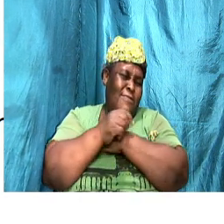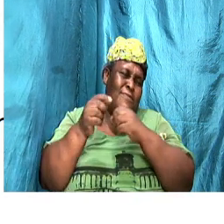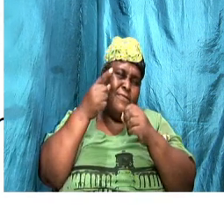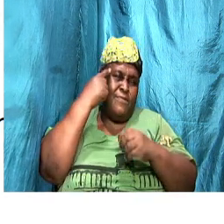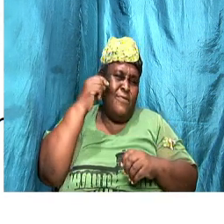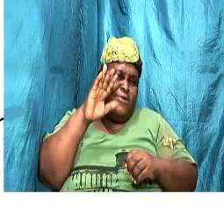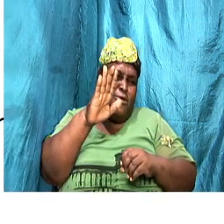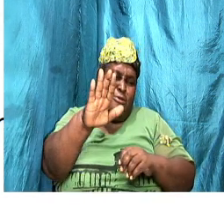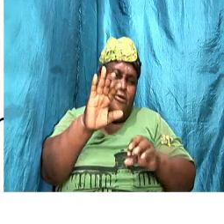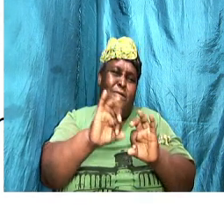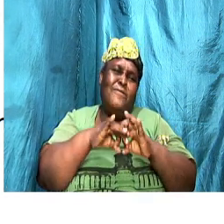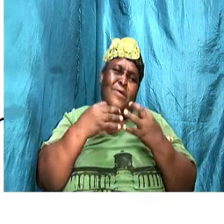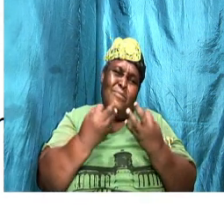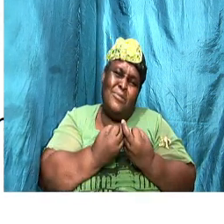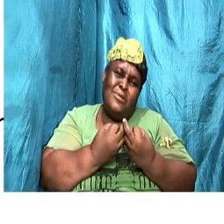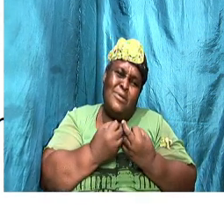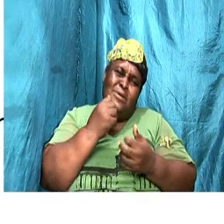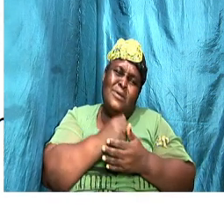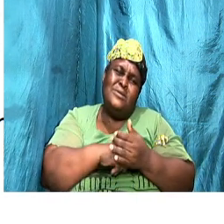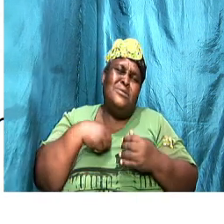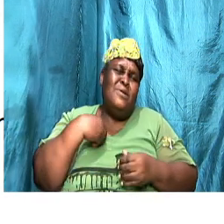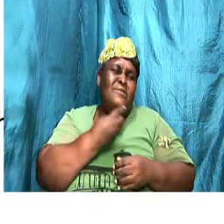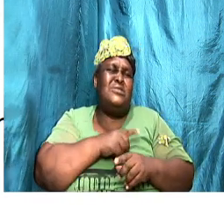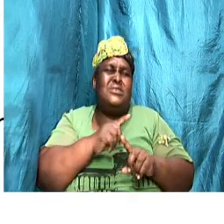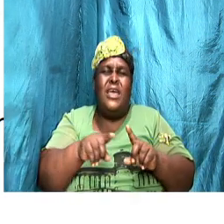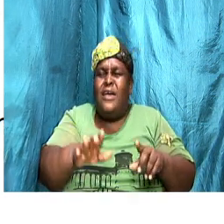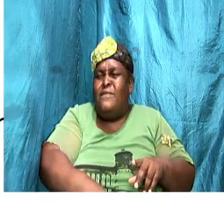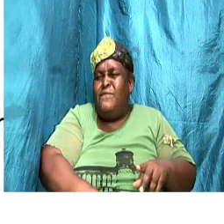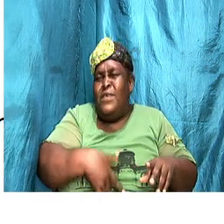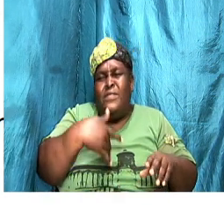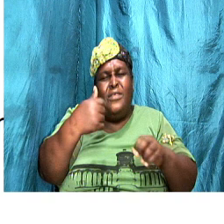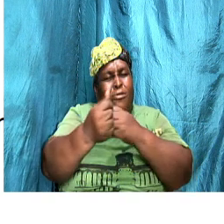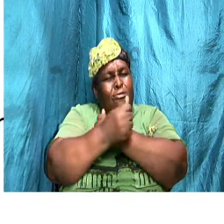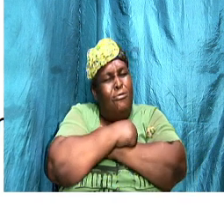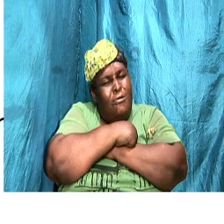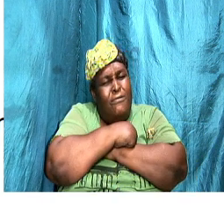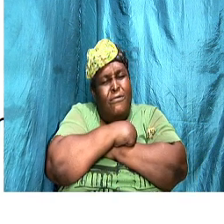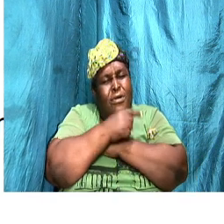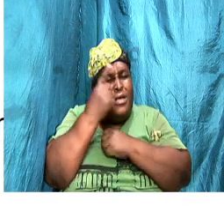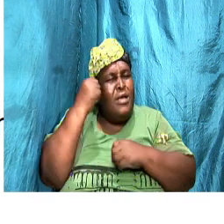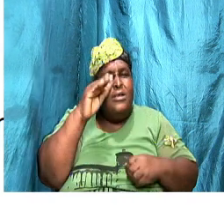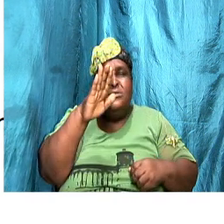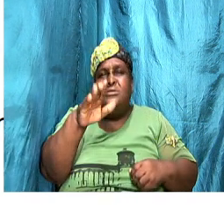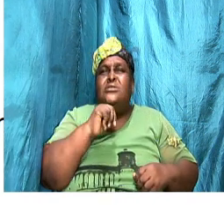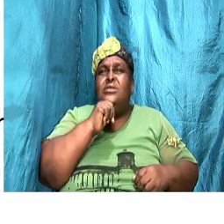some of us can't feel the love because we are not at that place with God